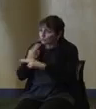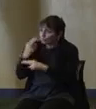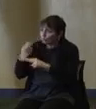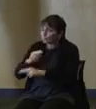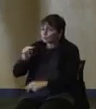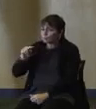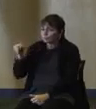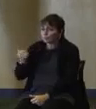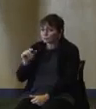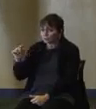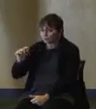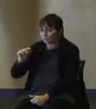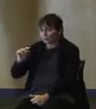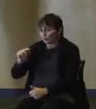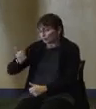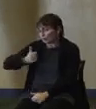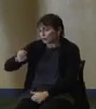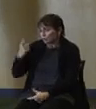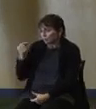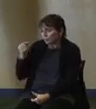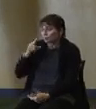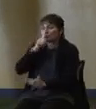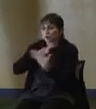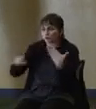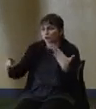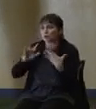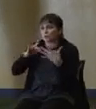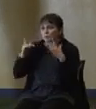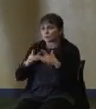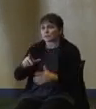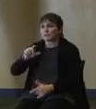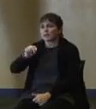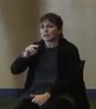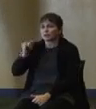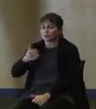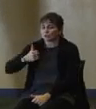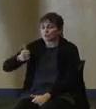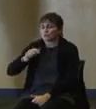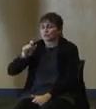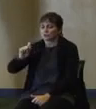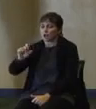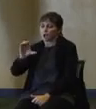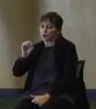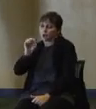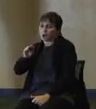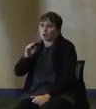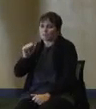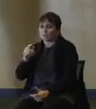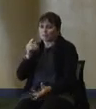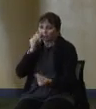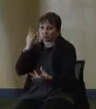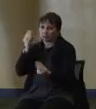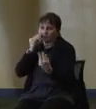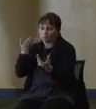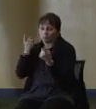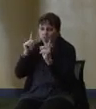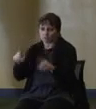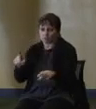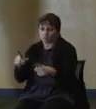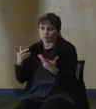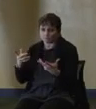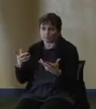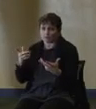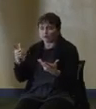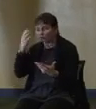can do today is to go to njtransit.com. It is where you will get the most up-to-date information depending on your travel schedule.